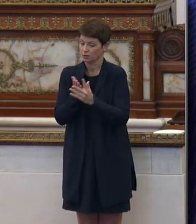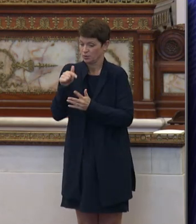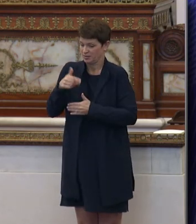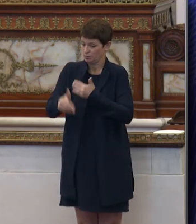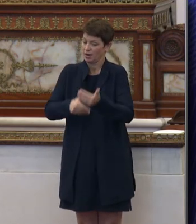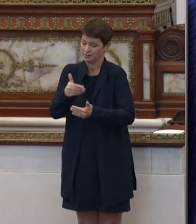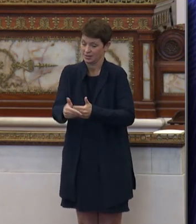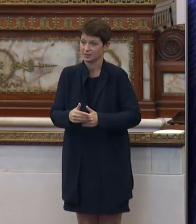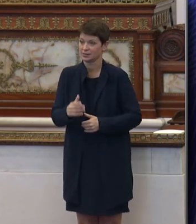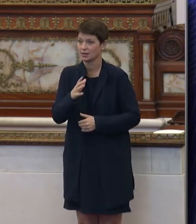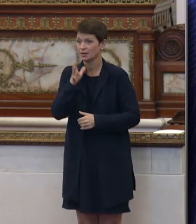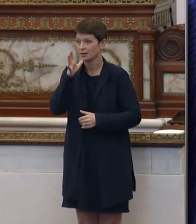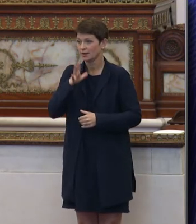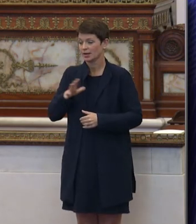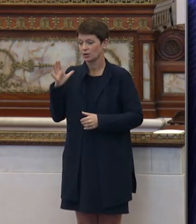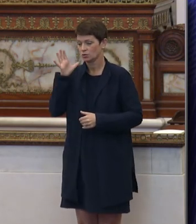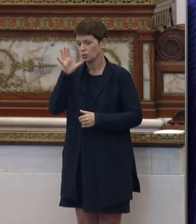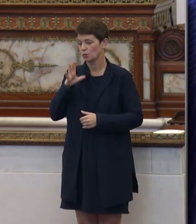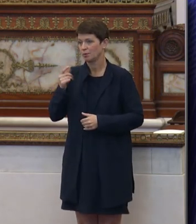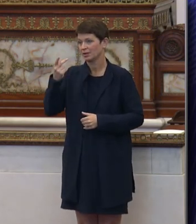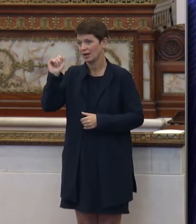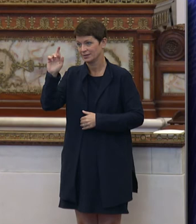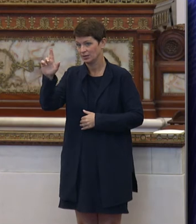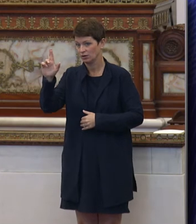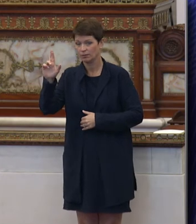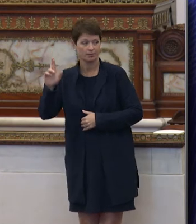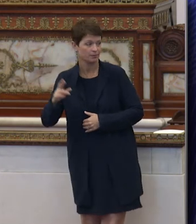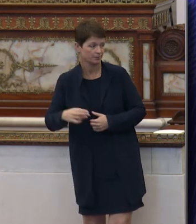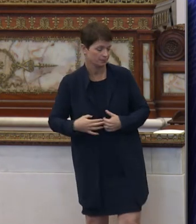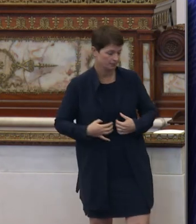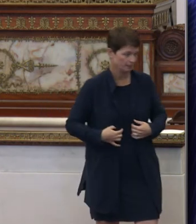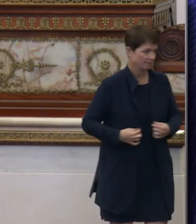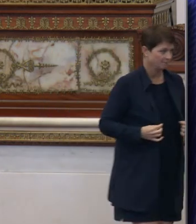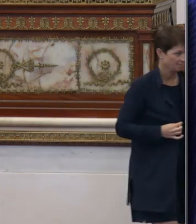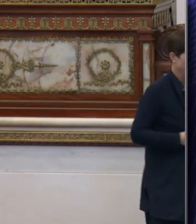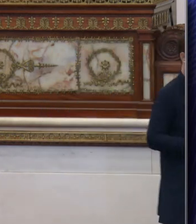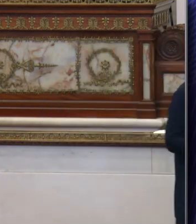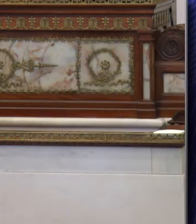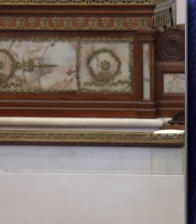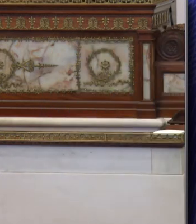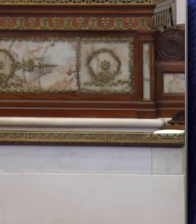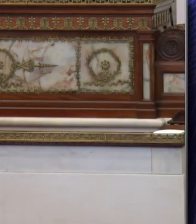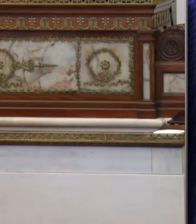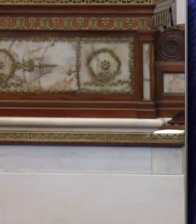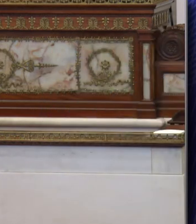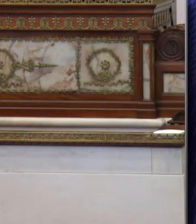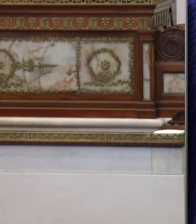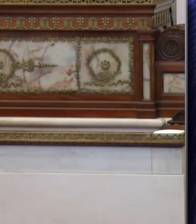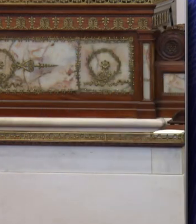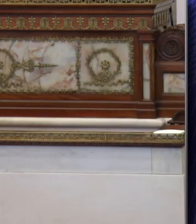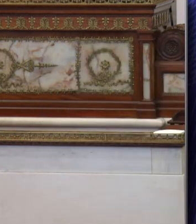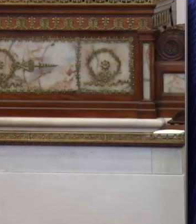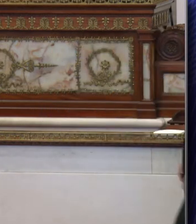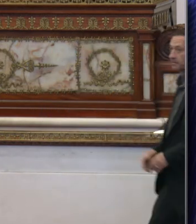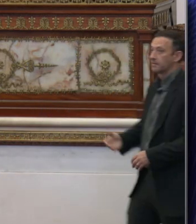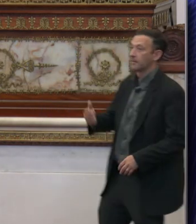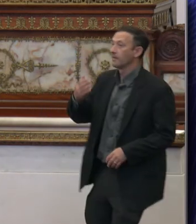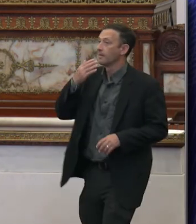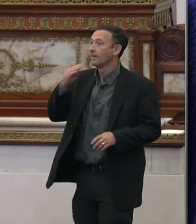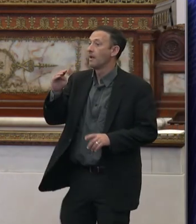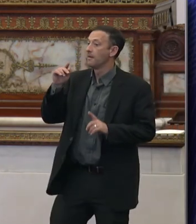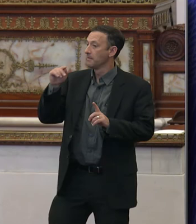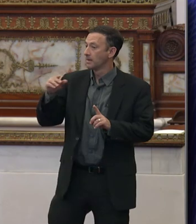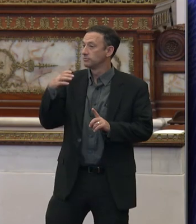this process. Chair recognizes Councilwoman Garthier. Thank you, Madam Chair. I wanted to thank